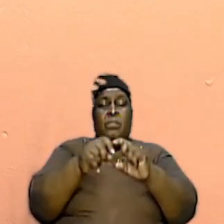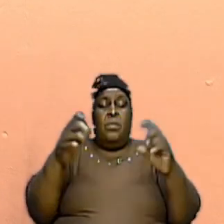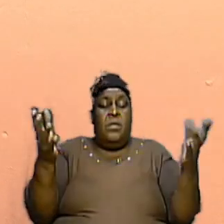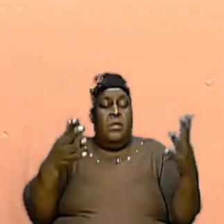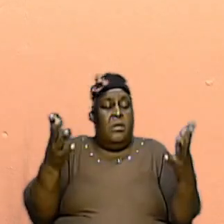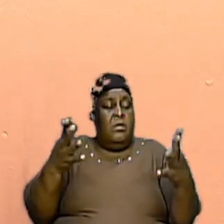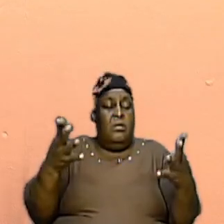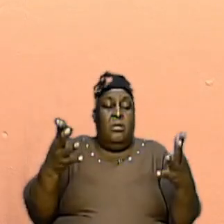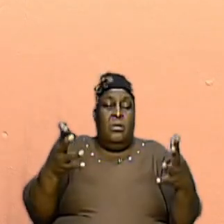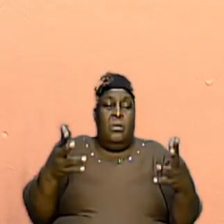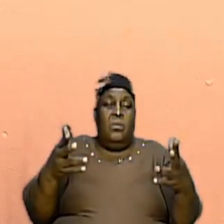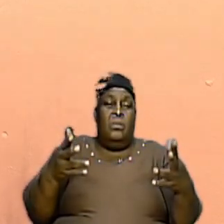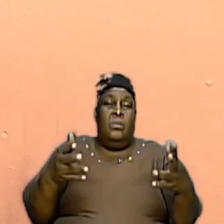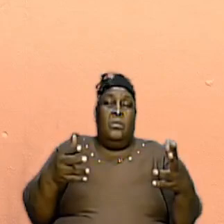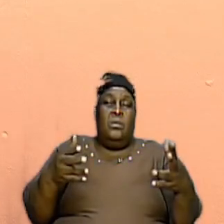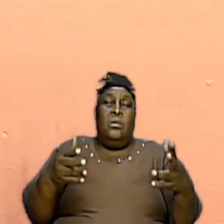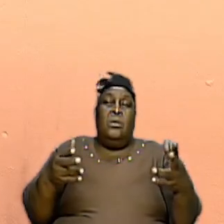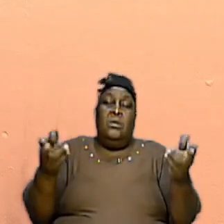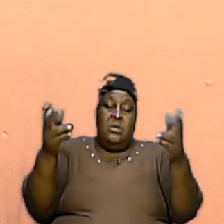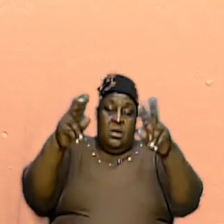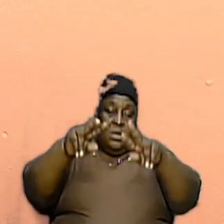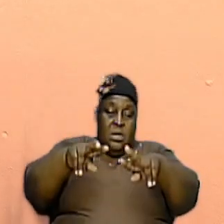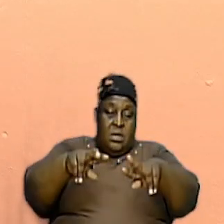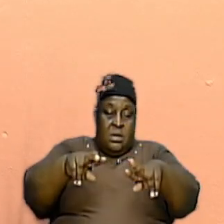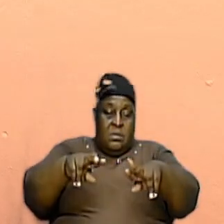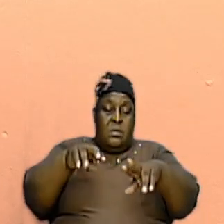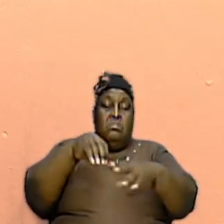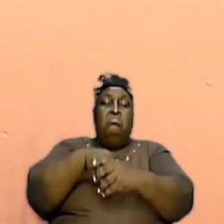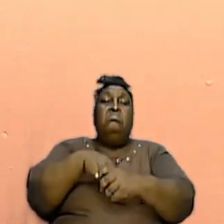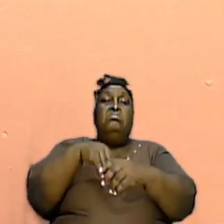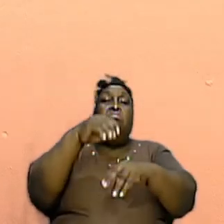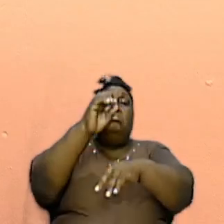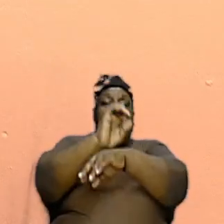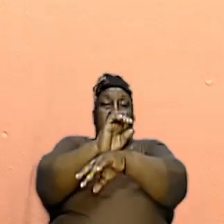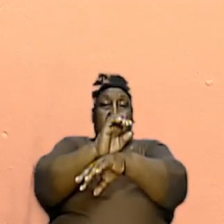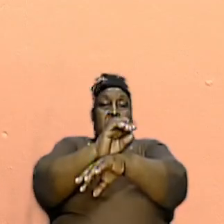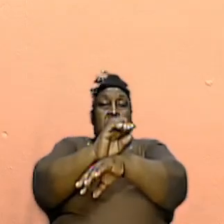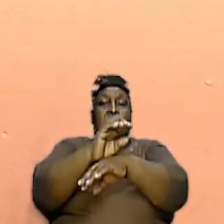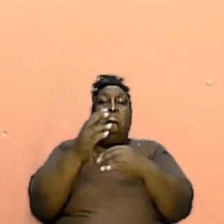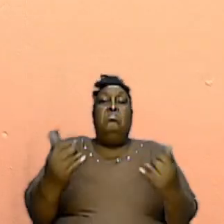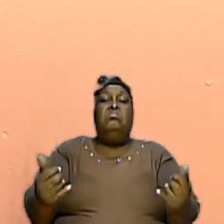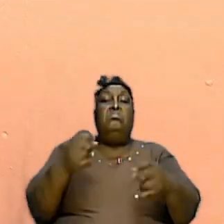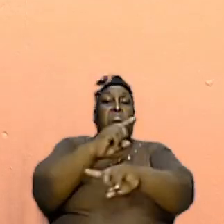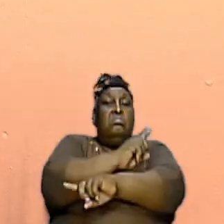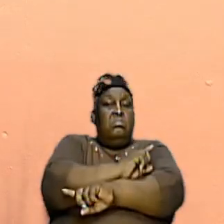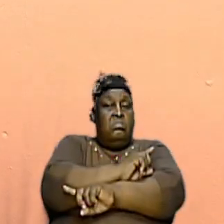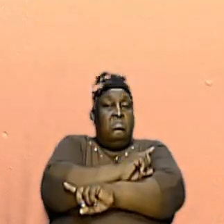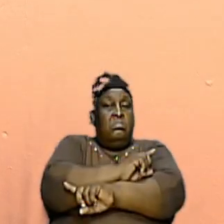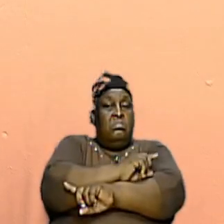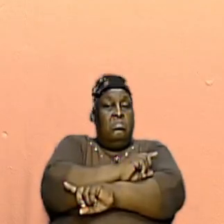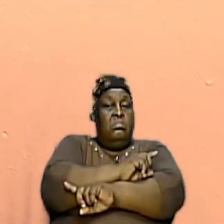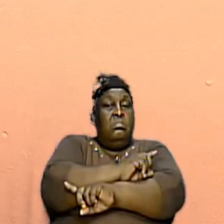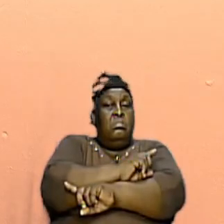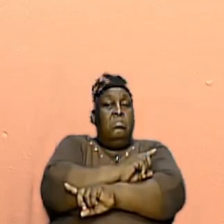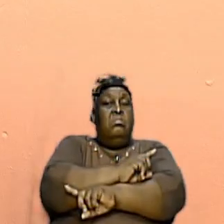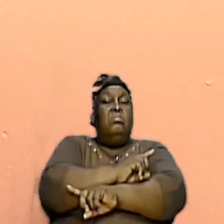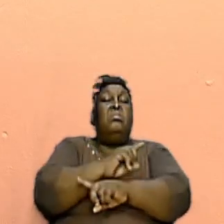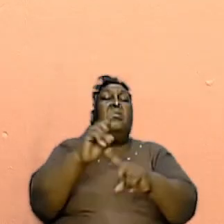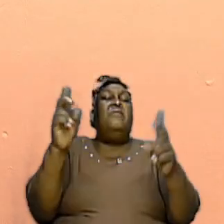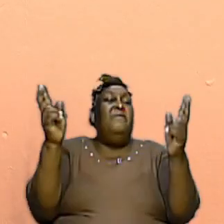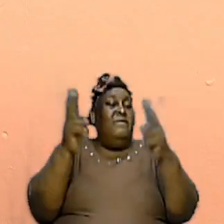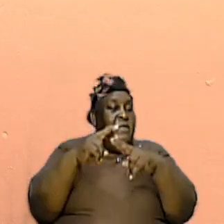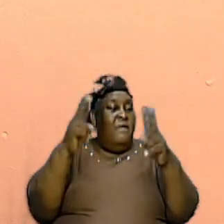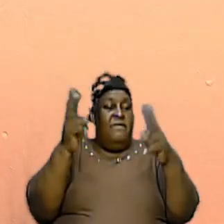is happening in the church today and that is very